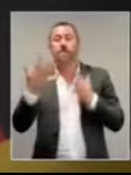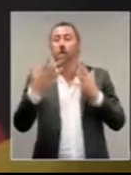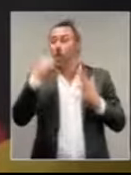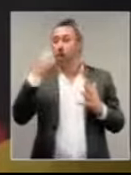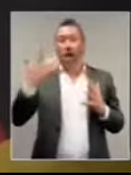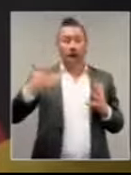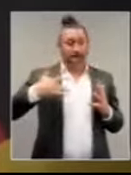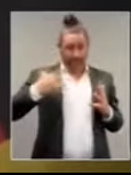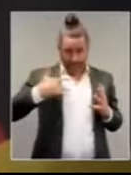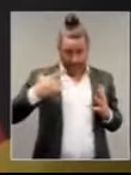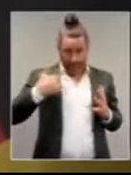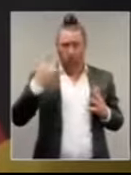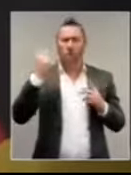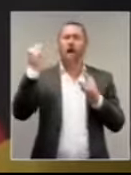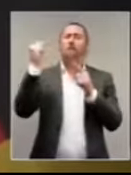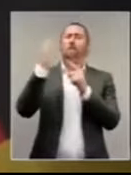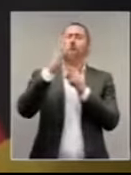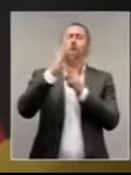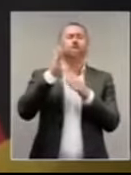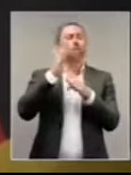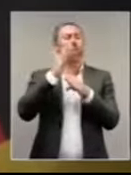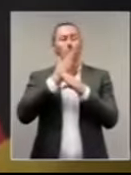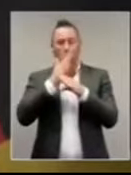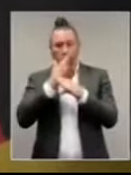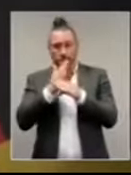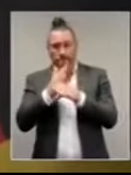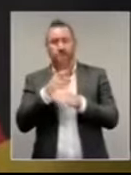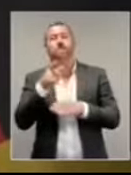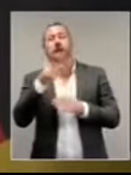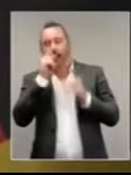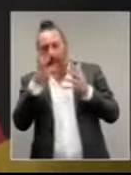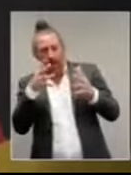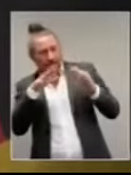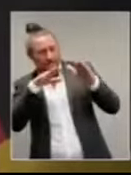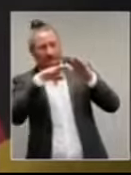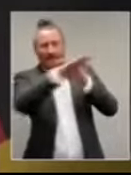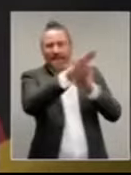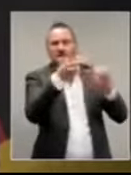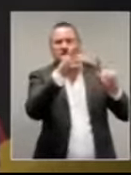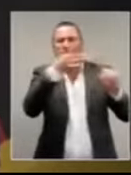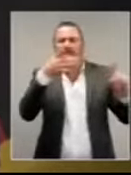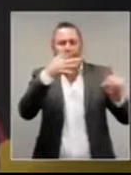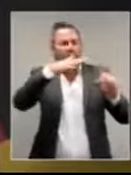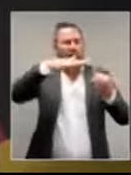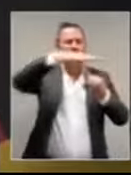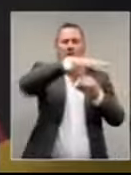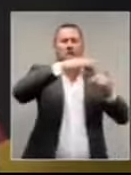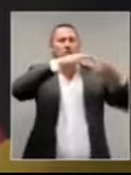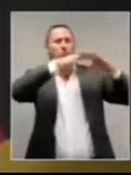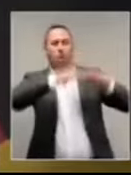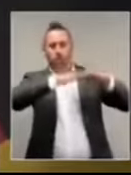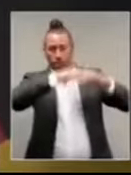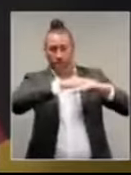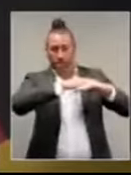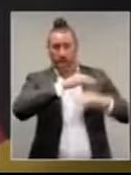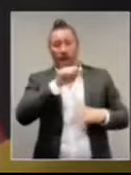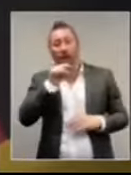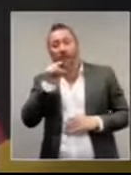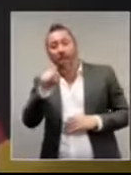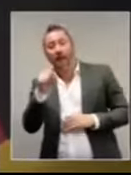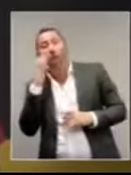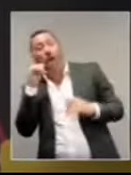may enter excluded communities in the northern territory and they must have a negative rat on the day of entry